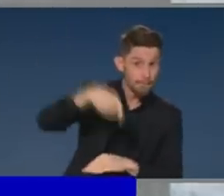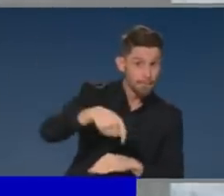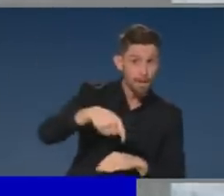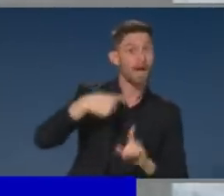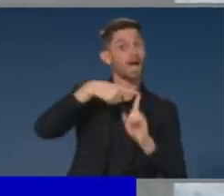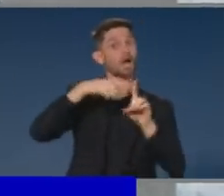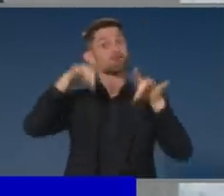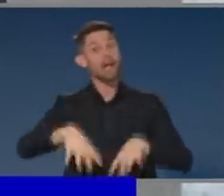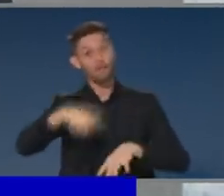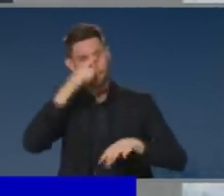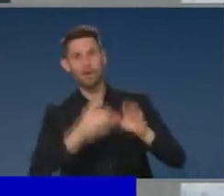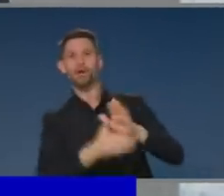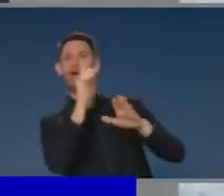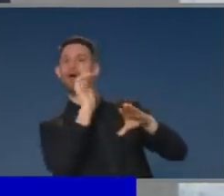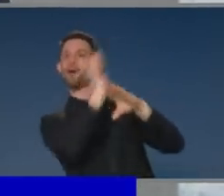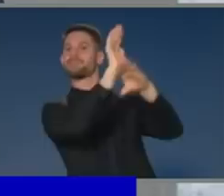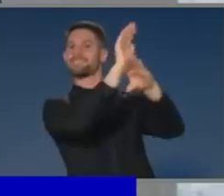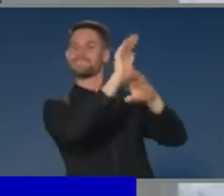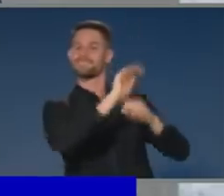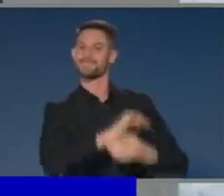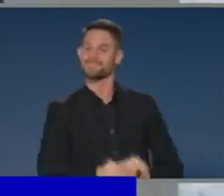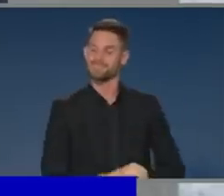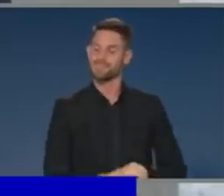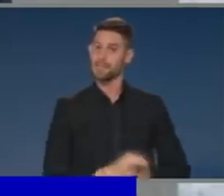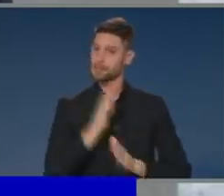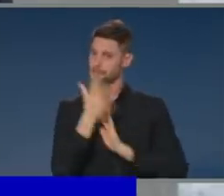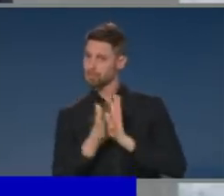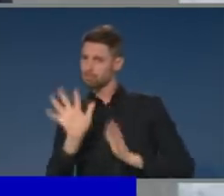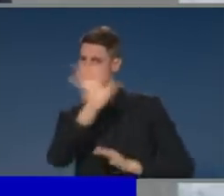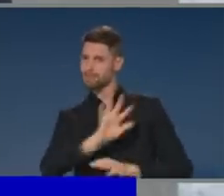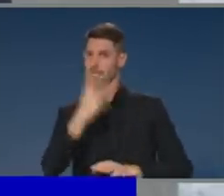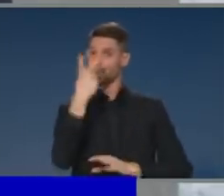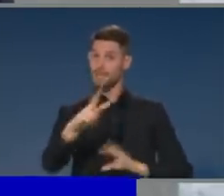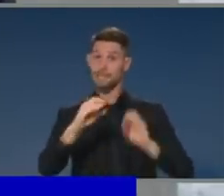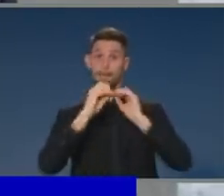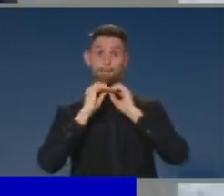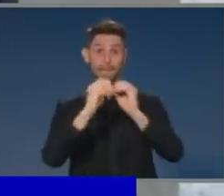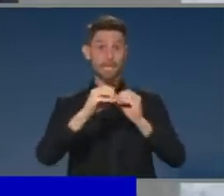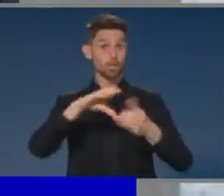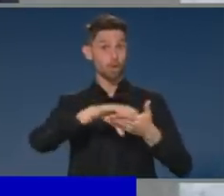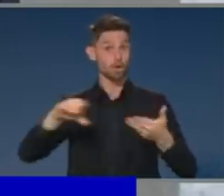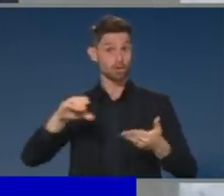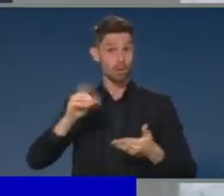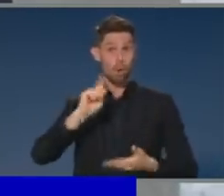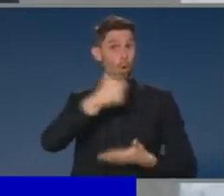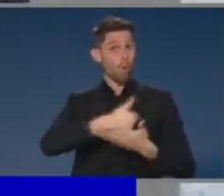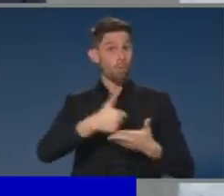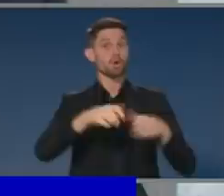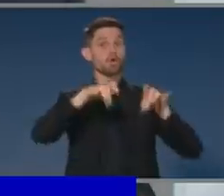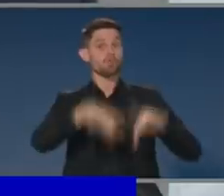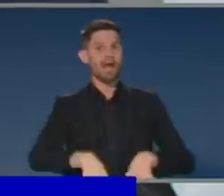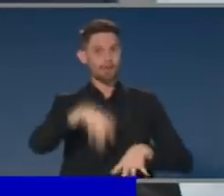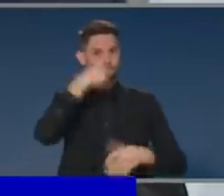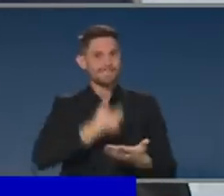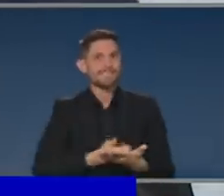that there is a net import factor of just over $20 billion. Now that's up for grabs for Australian domestic